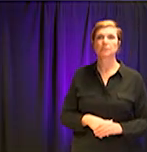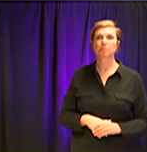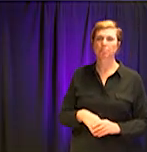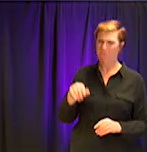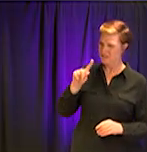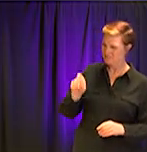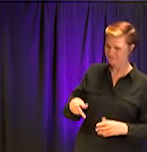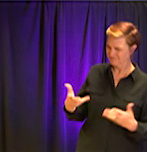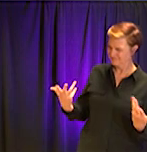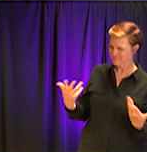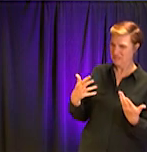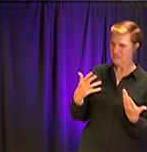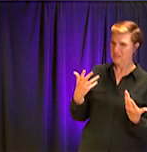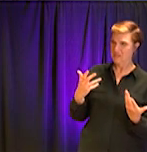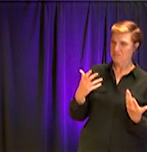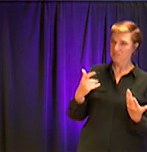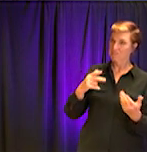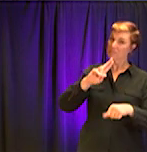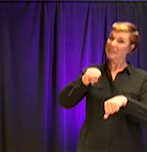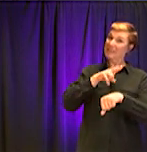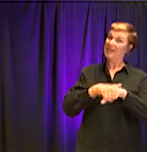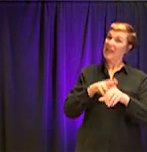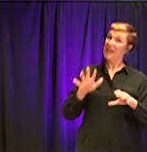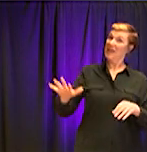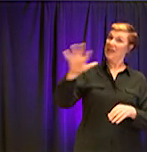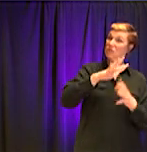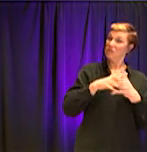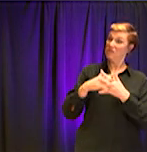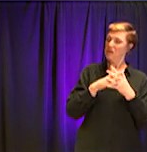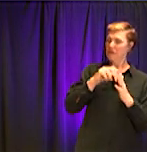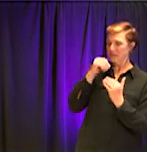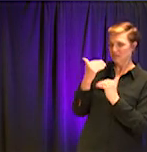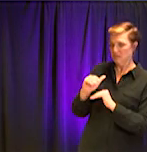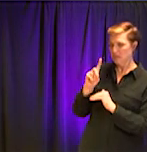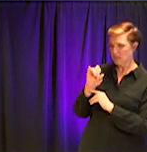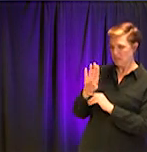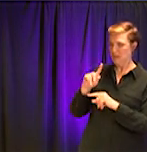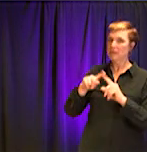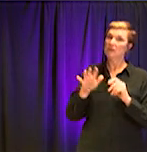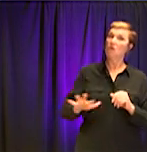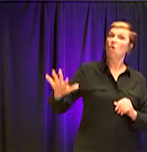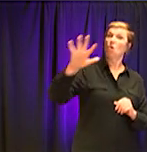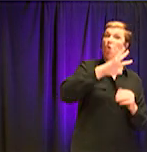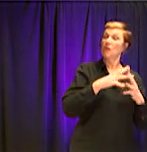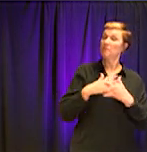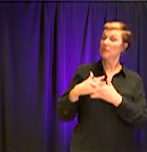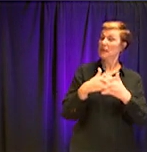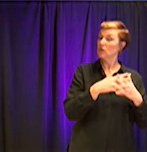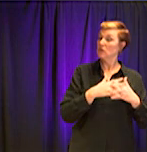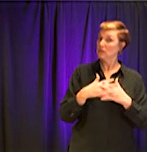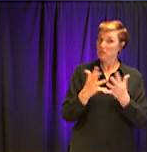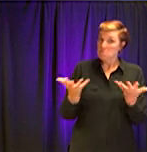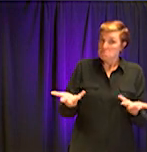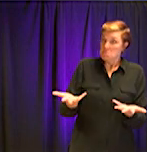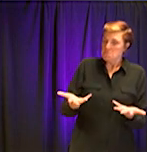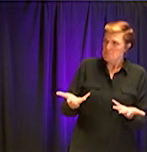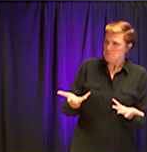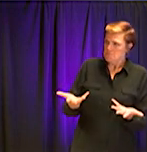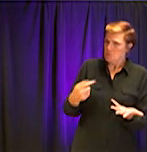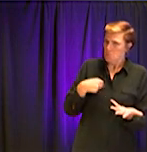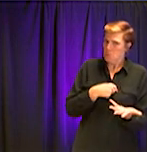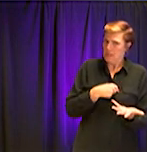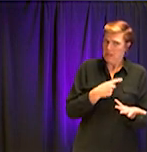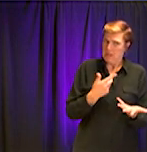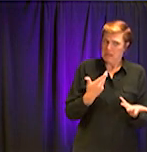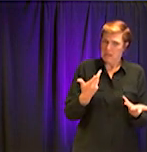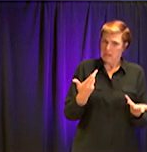fight this, uh, on a national level? We're not just talking to cab now. On a broader level, uh, you know, our, it, it sounds like from what, what